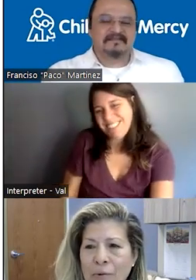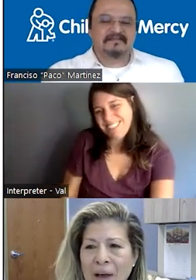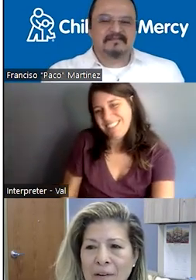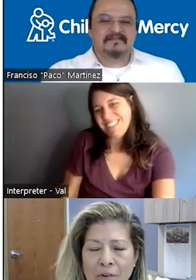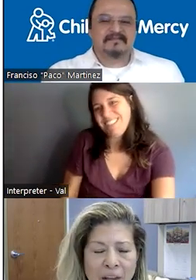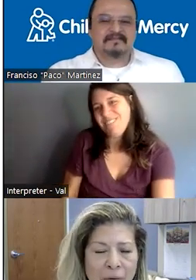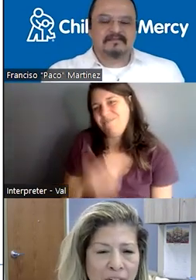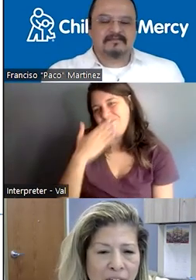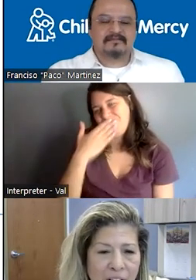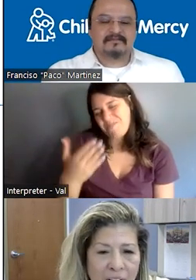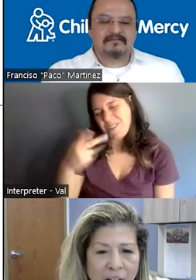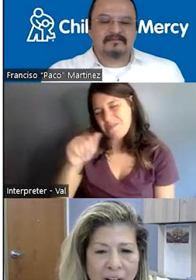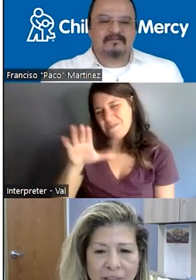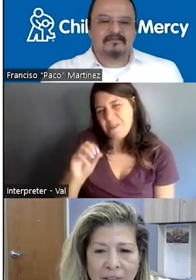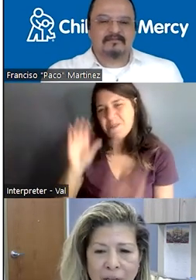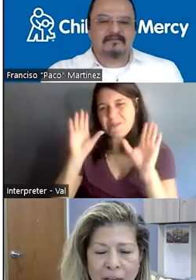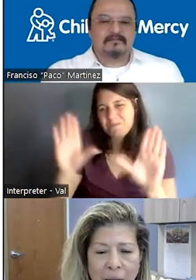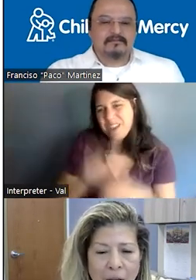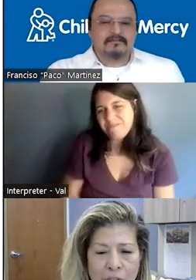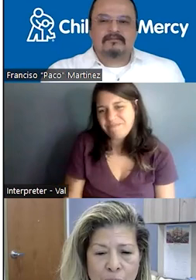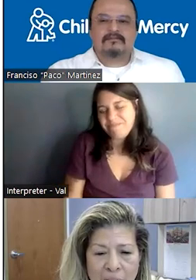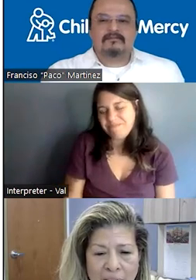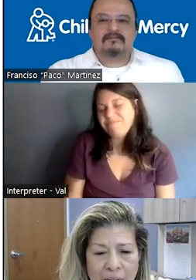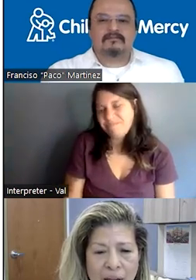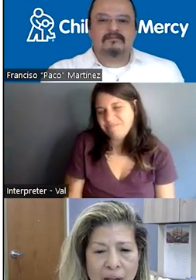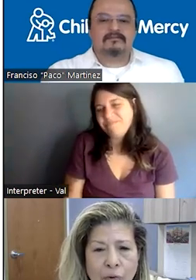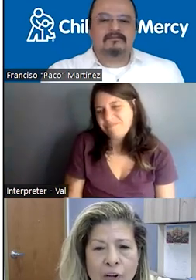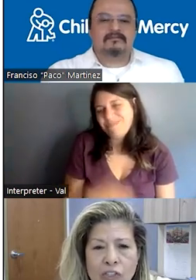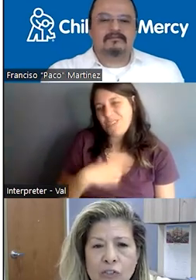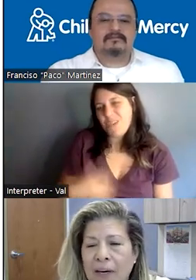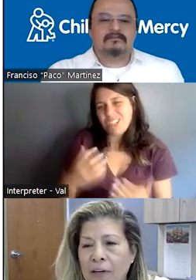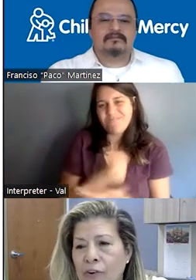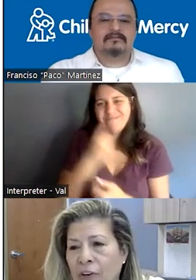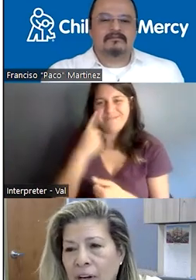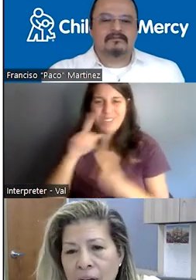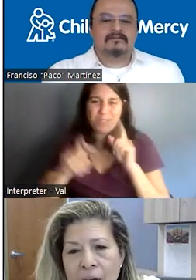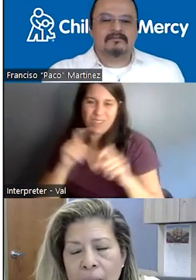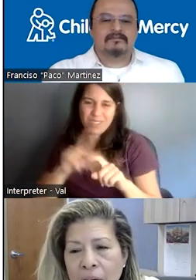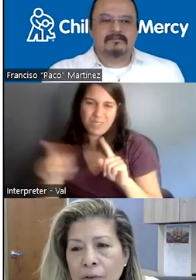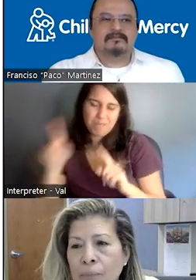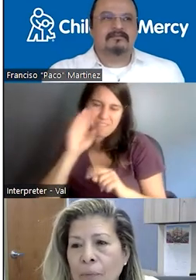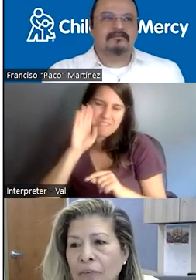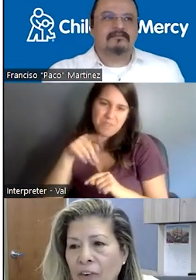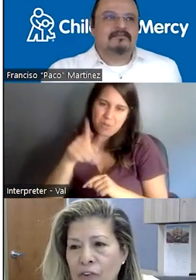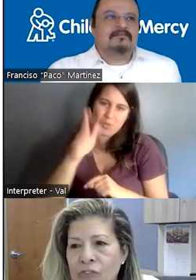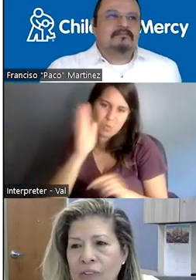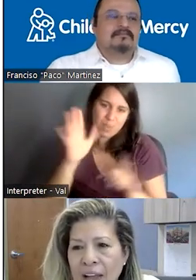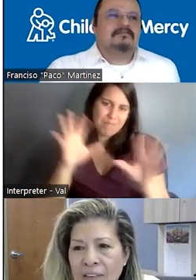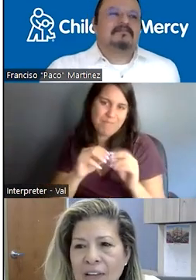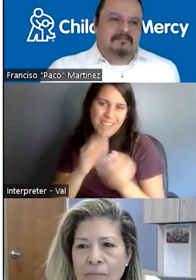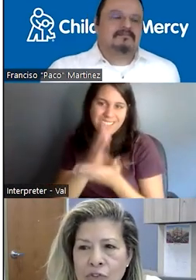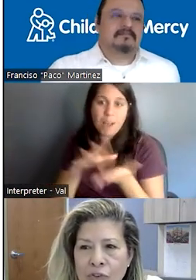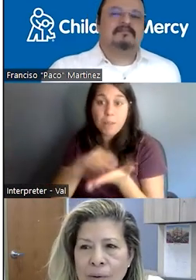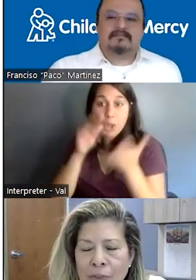Thank you, Paco. That was great. Really, I wish we had time for questions, but I know you're going to meet a group of learners